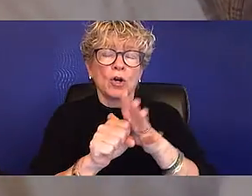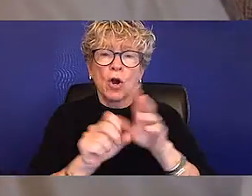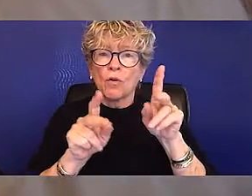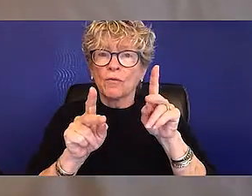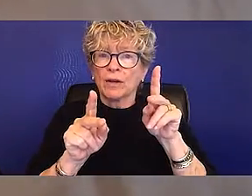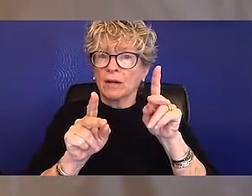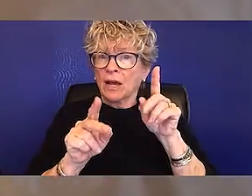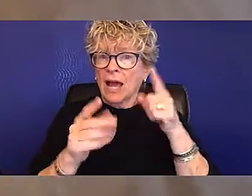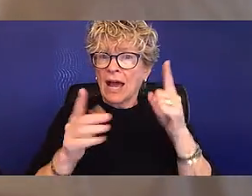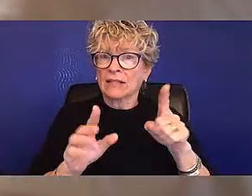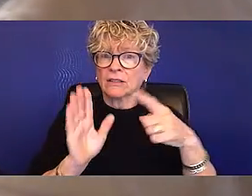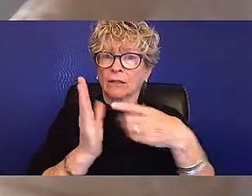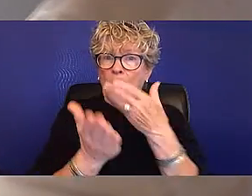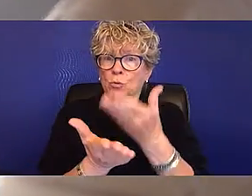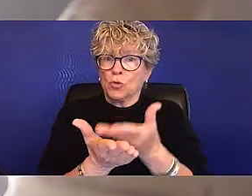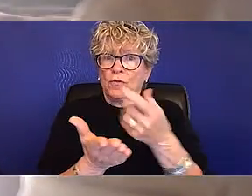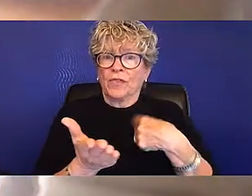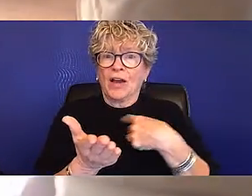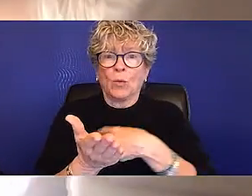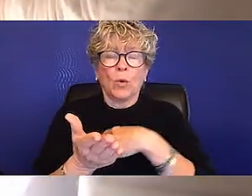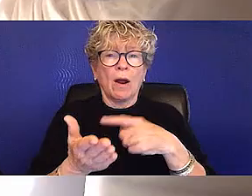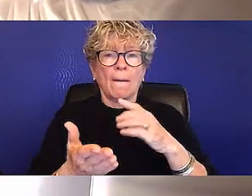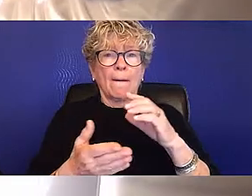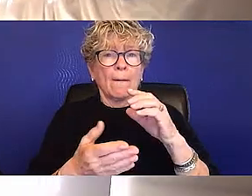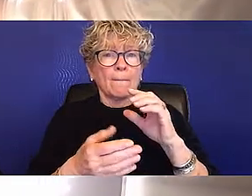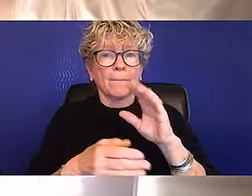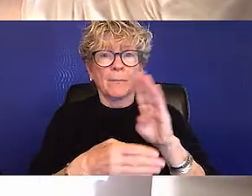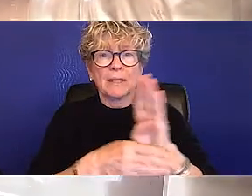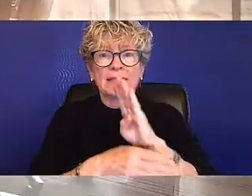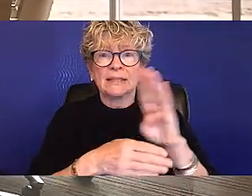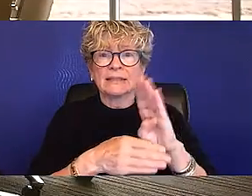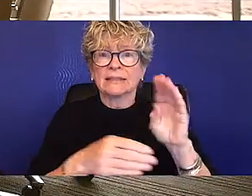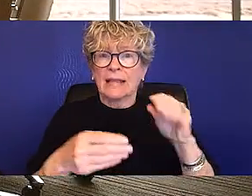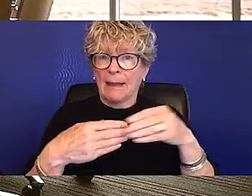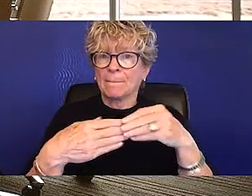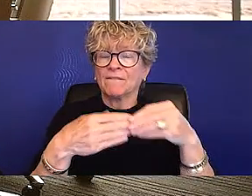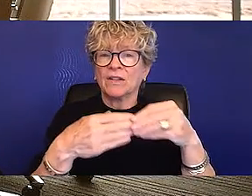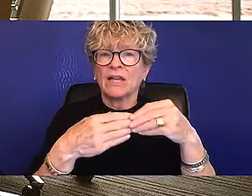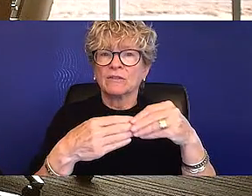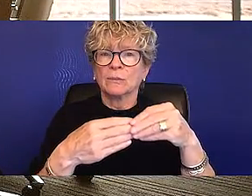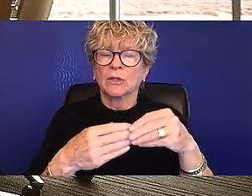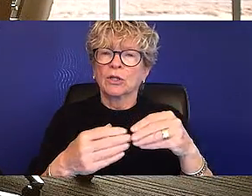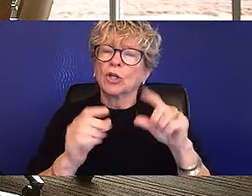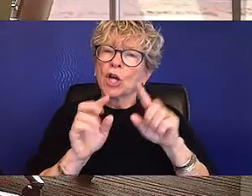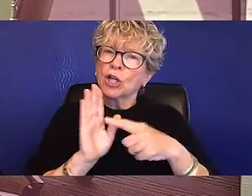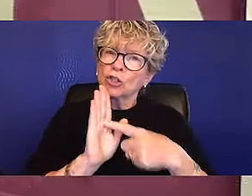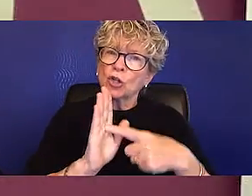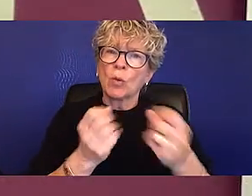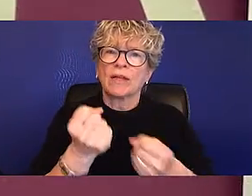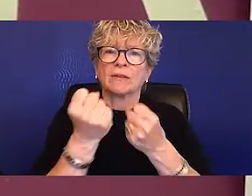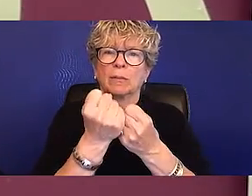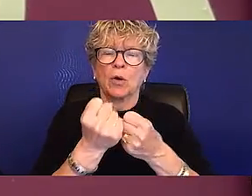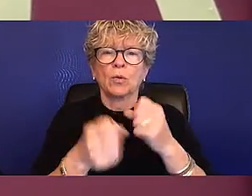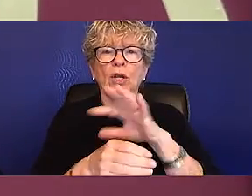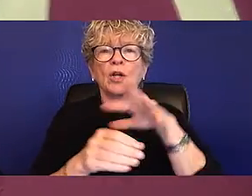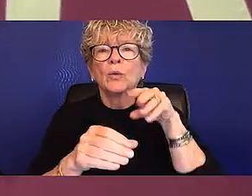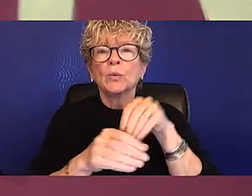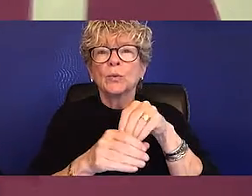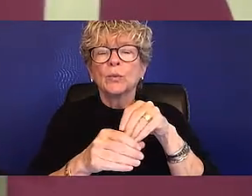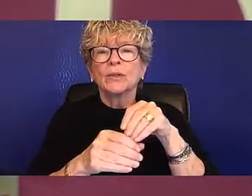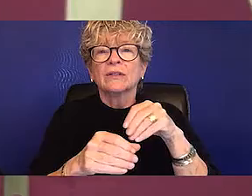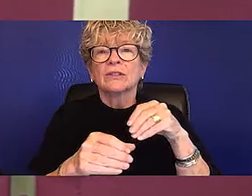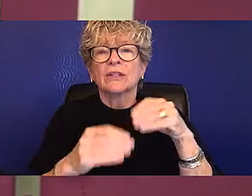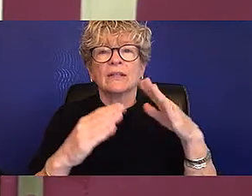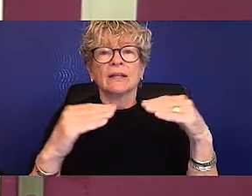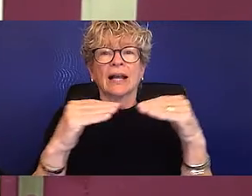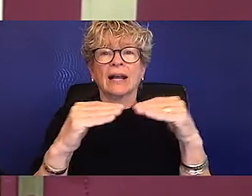has shown a number of us just how flexible our business models can be. Show support. A truly inclusive